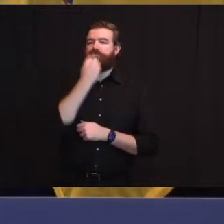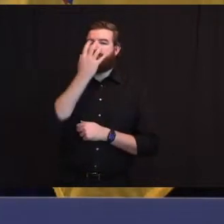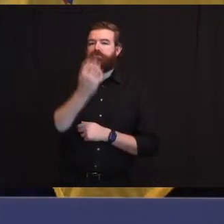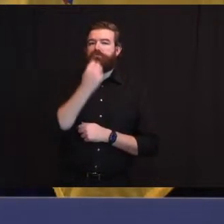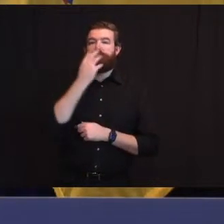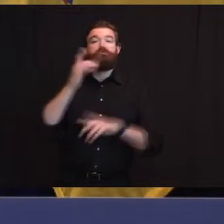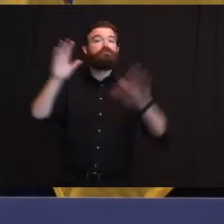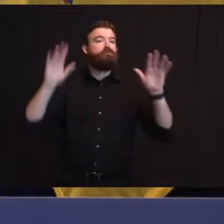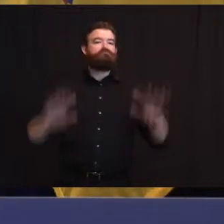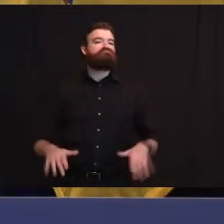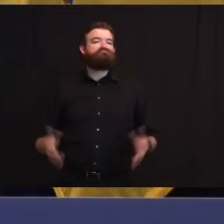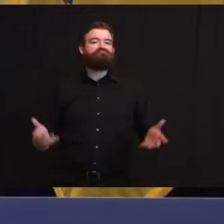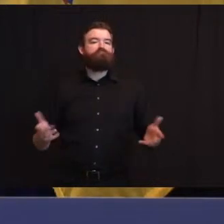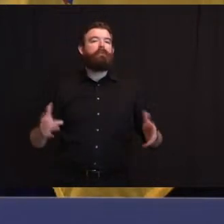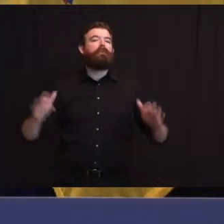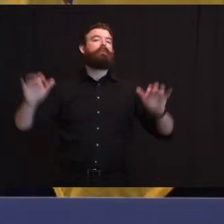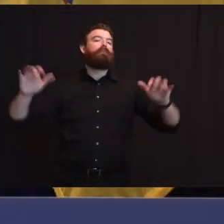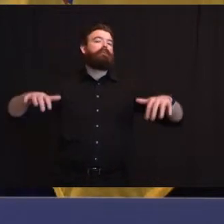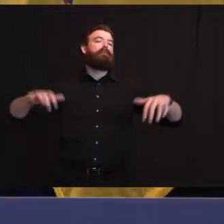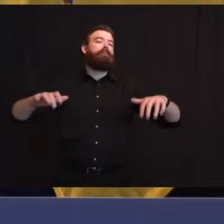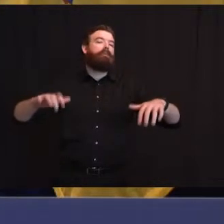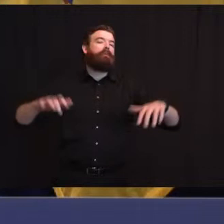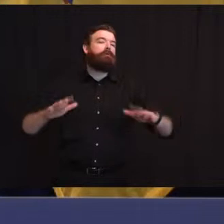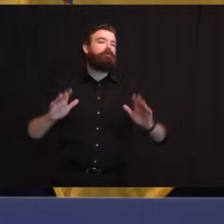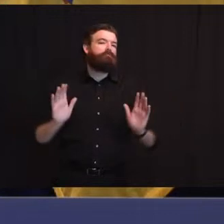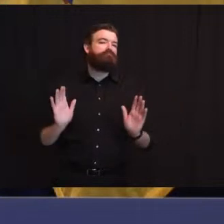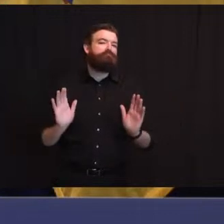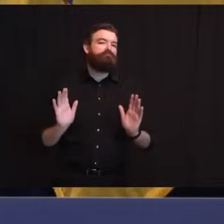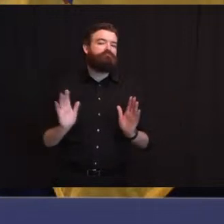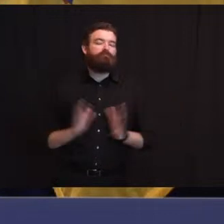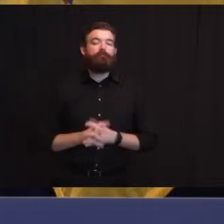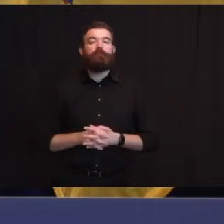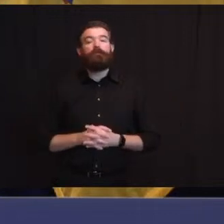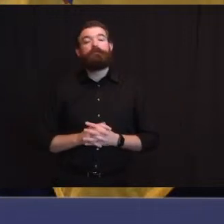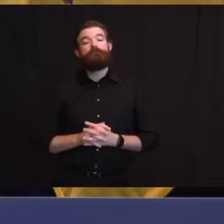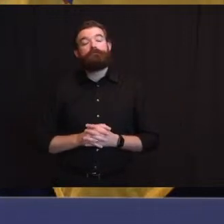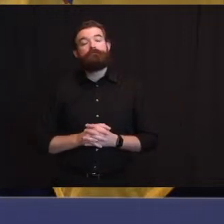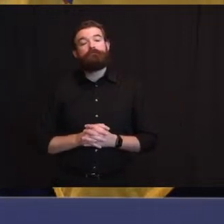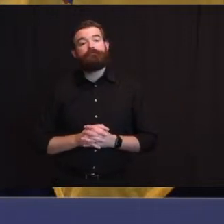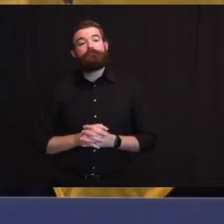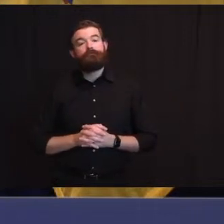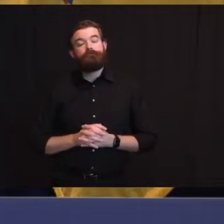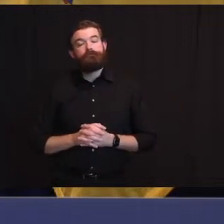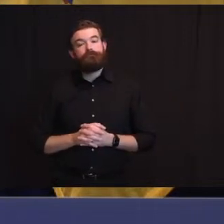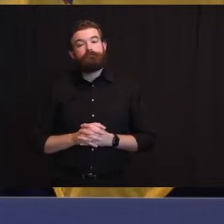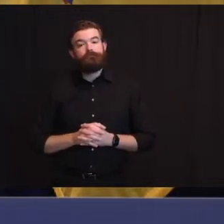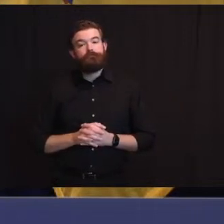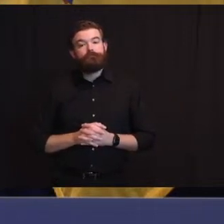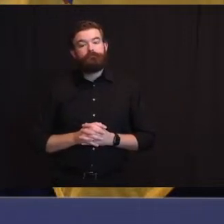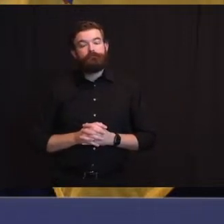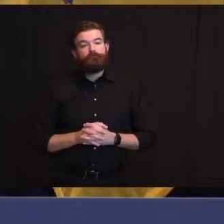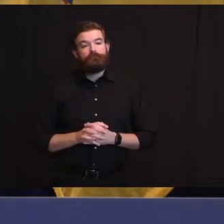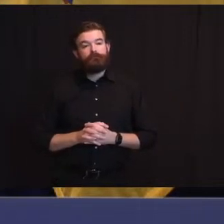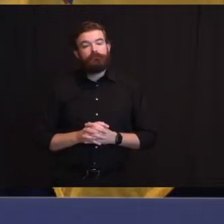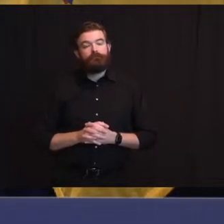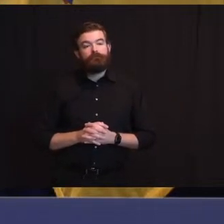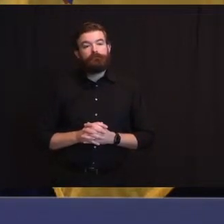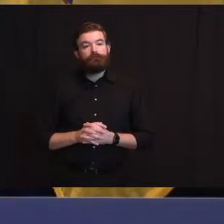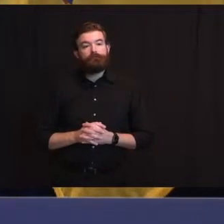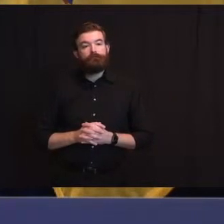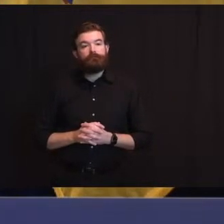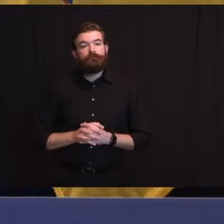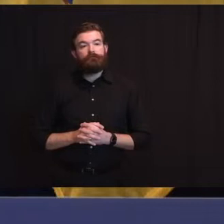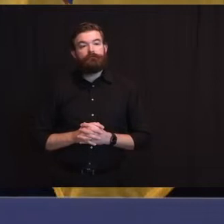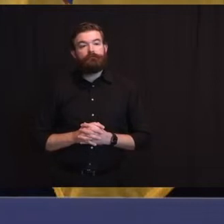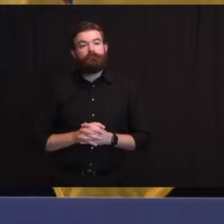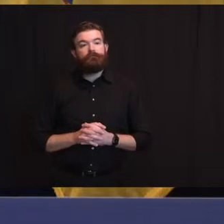I bounce between technology where I'm a middling performer and having a physical newspaper in my hand and Judy as God is